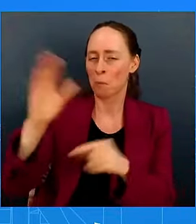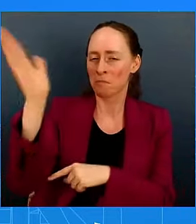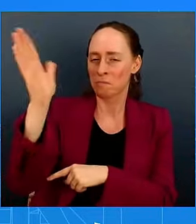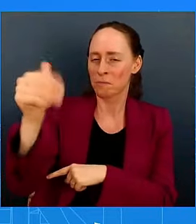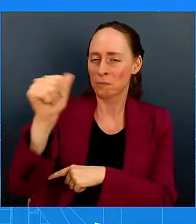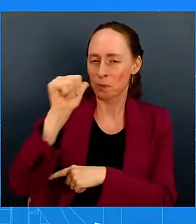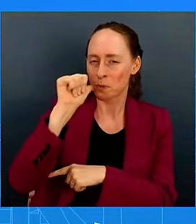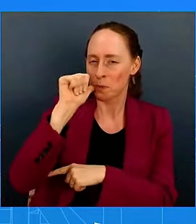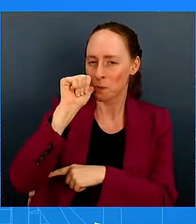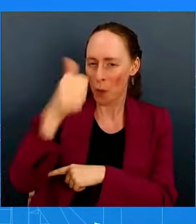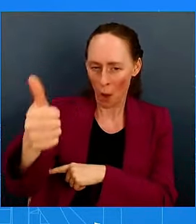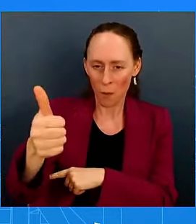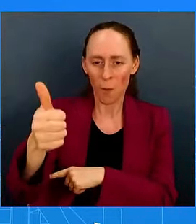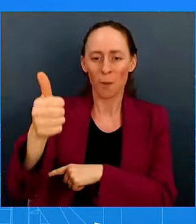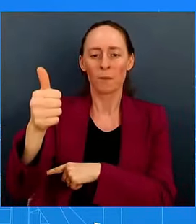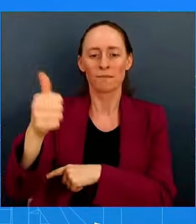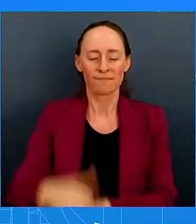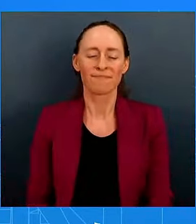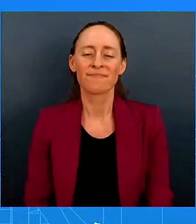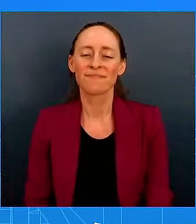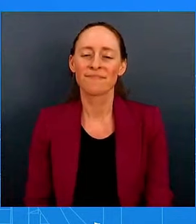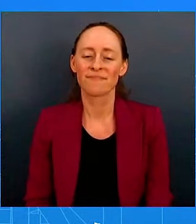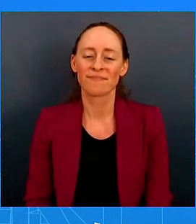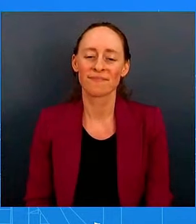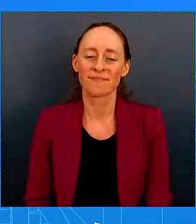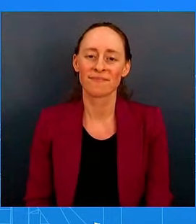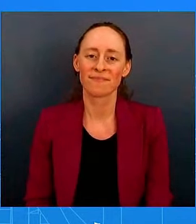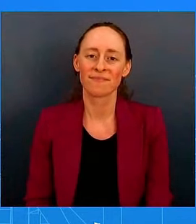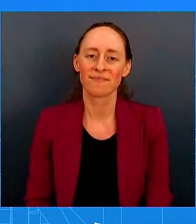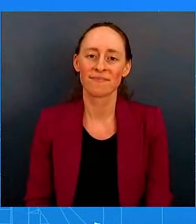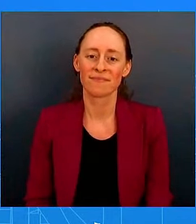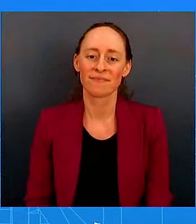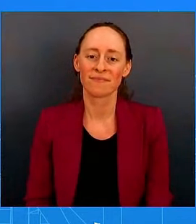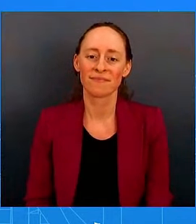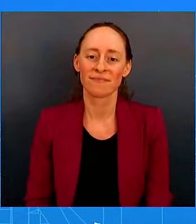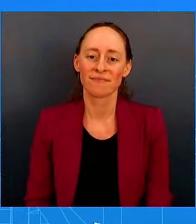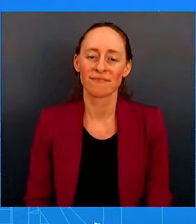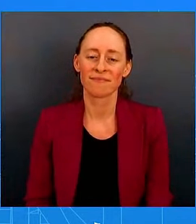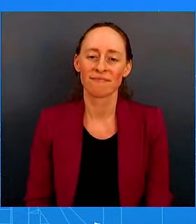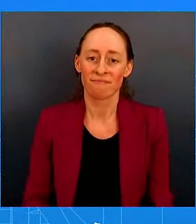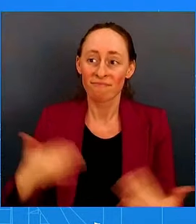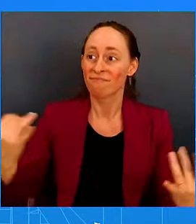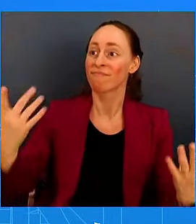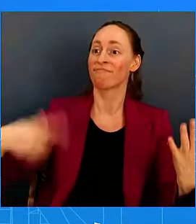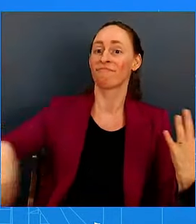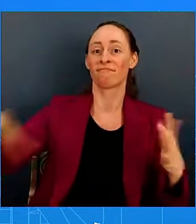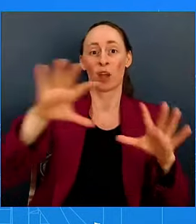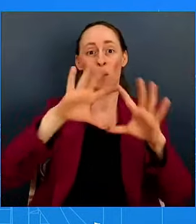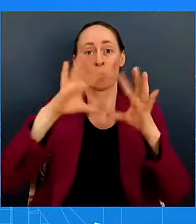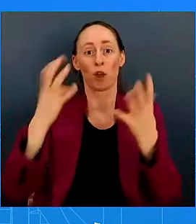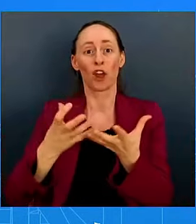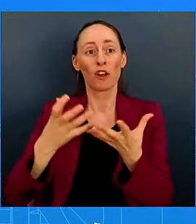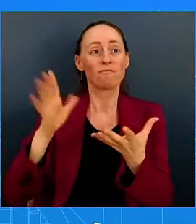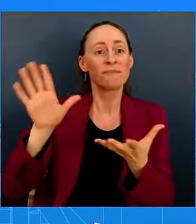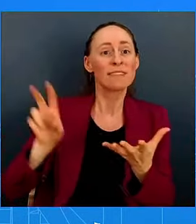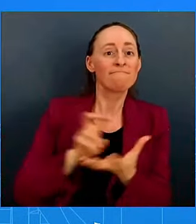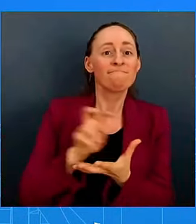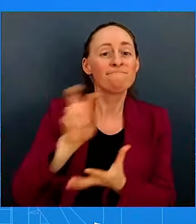relates to the world stage, the president has been a leader in the world stage, on the stage,